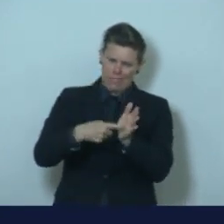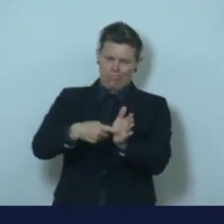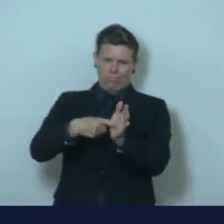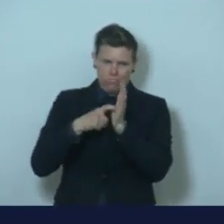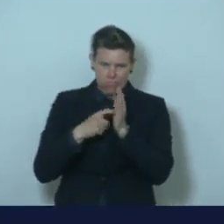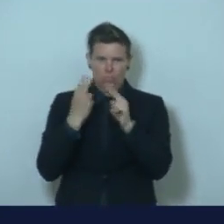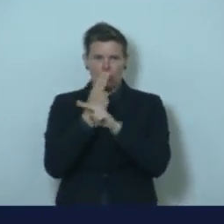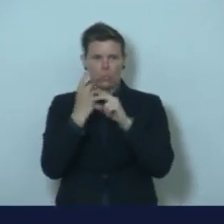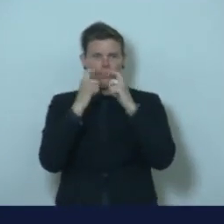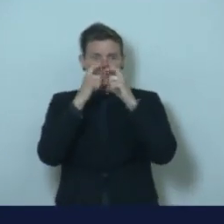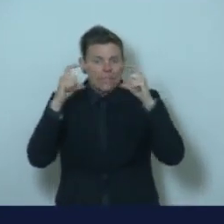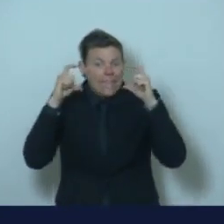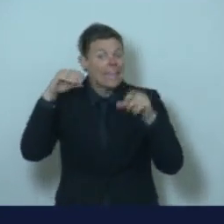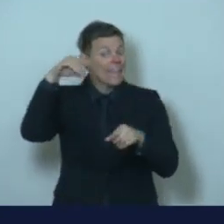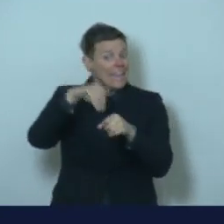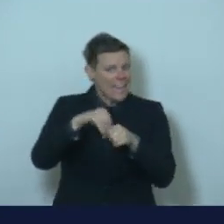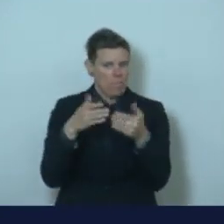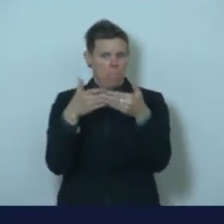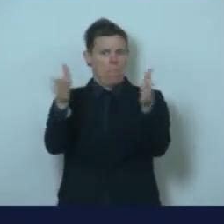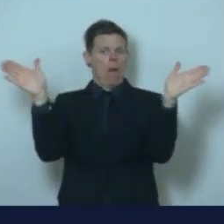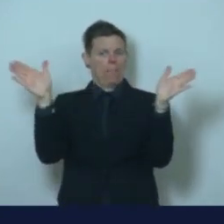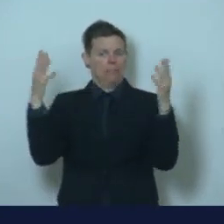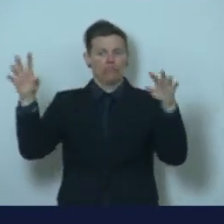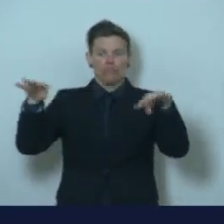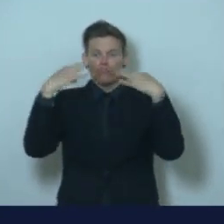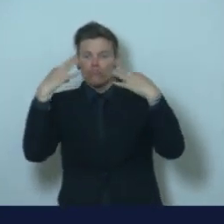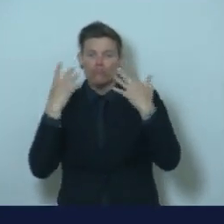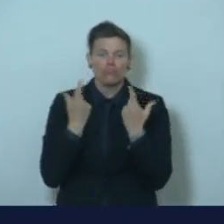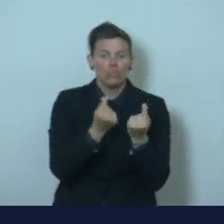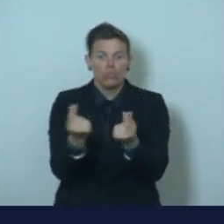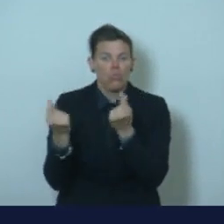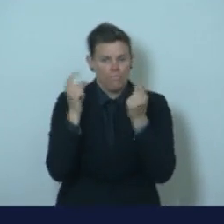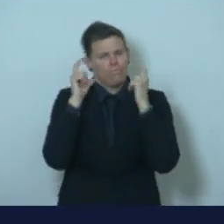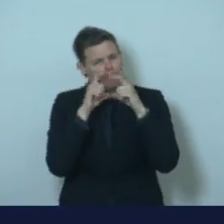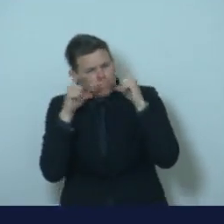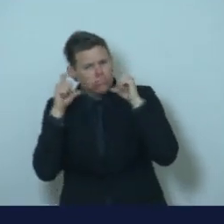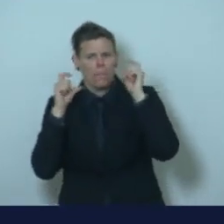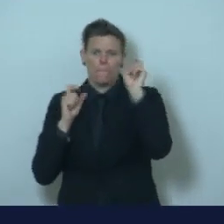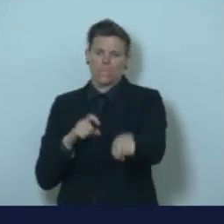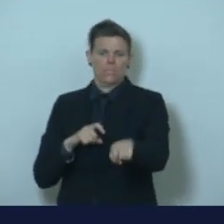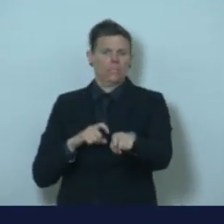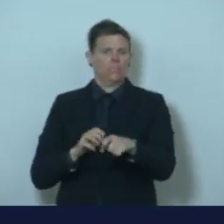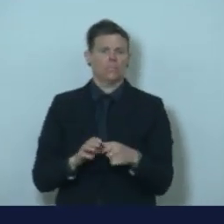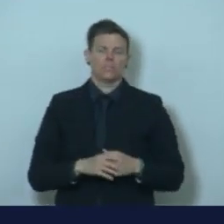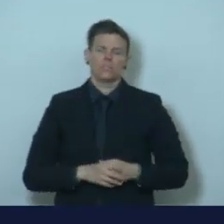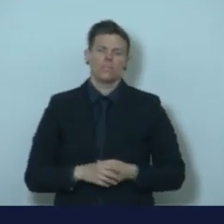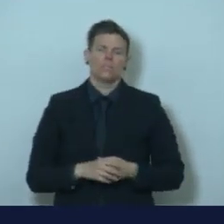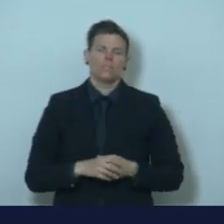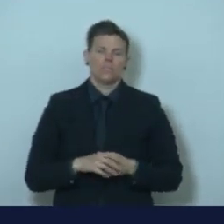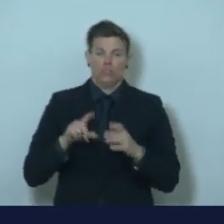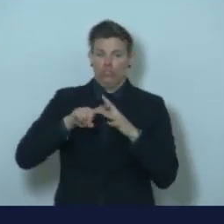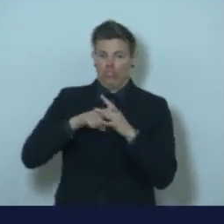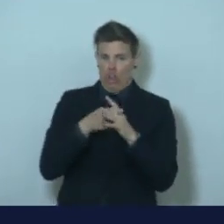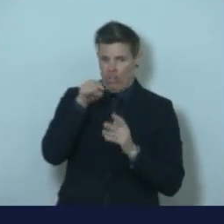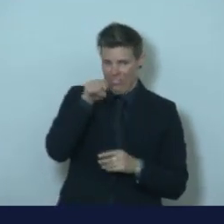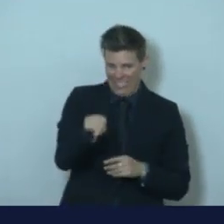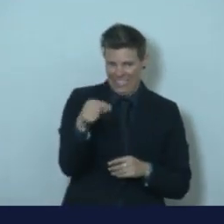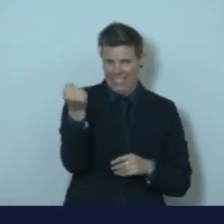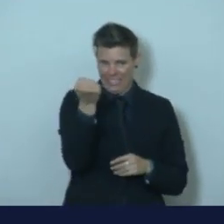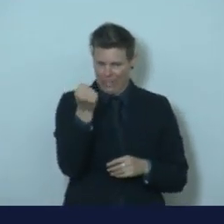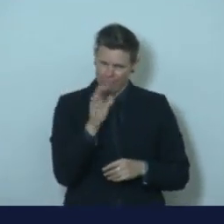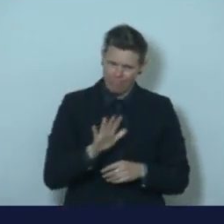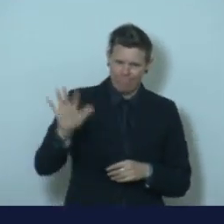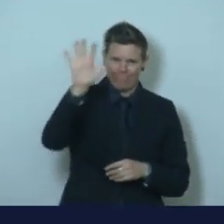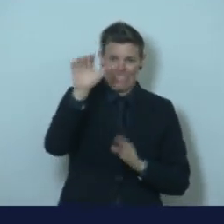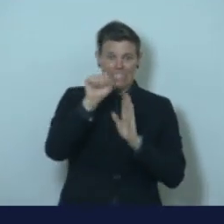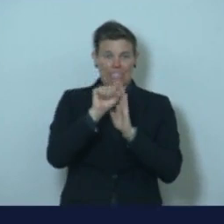spaces. All right. And so I want to go through that. Saturday, everyone in New Mexico must